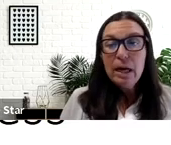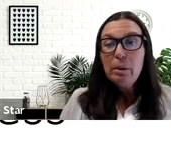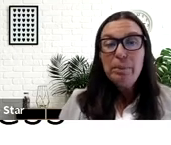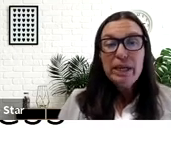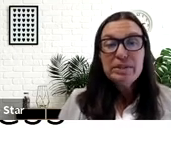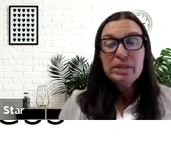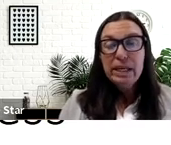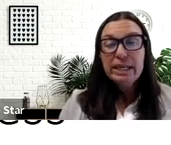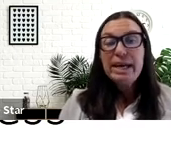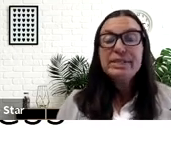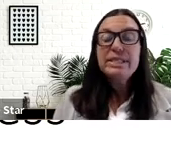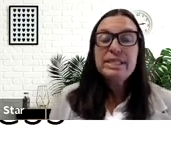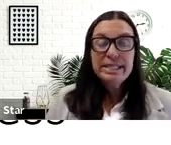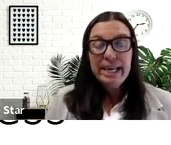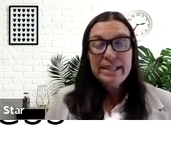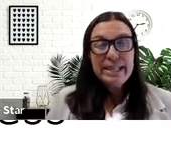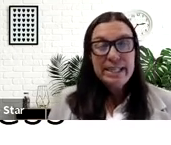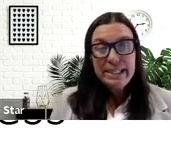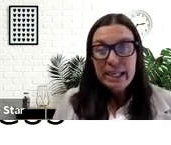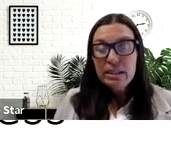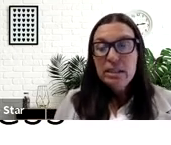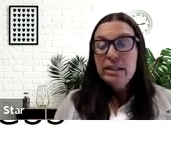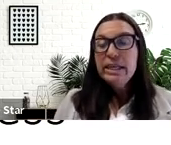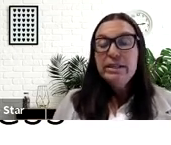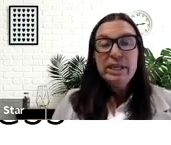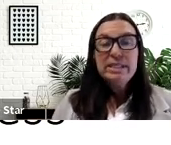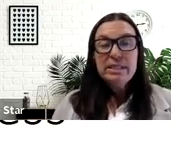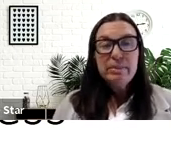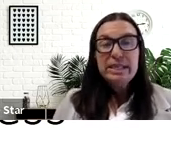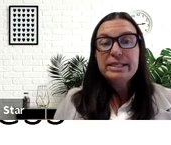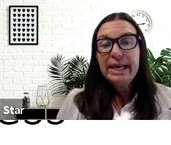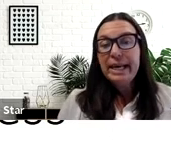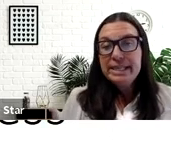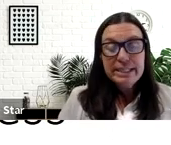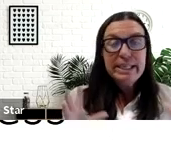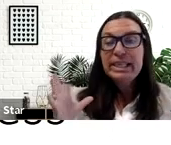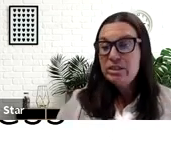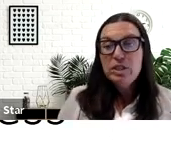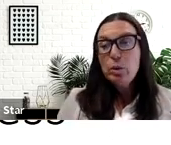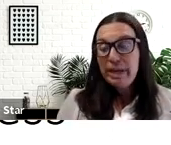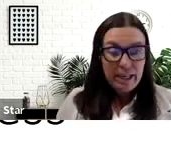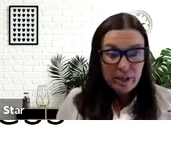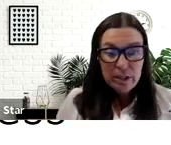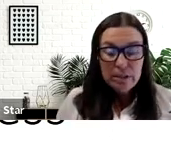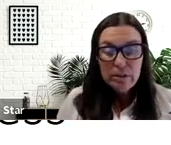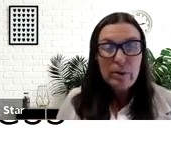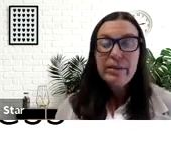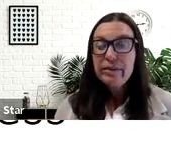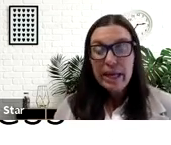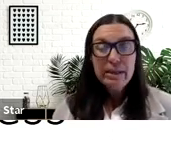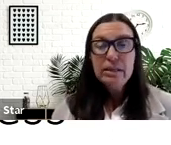because it allows us to stay in this idea that racism is an isolated individual behavior,